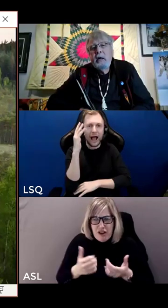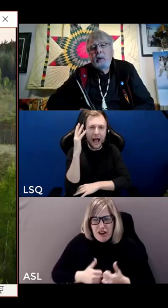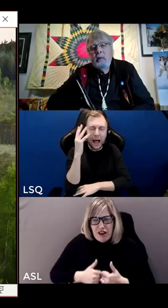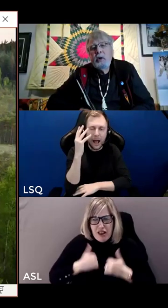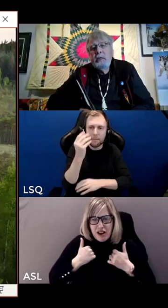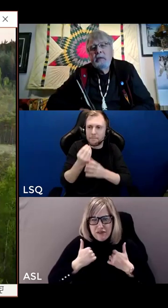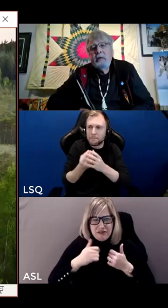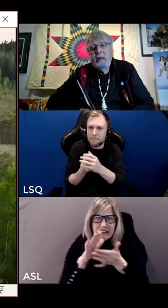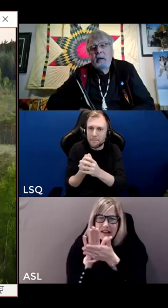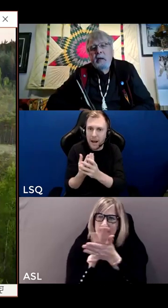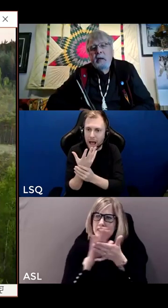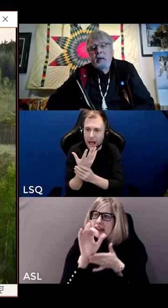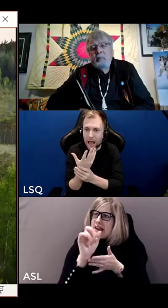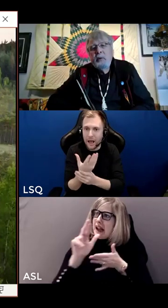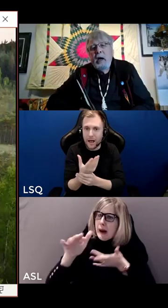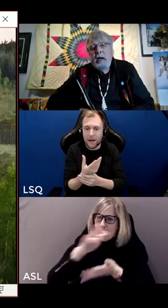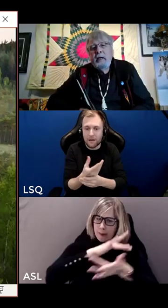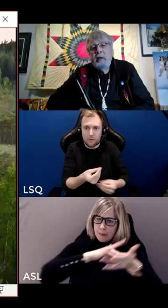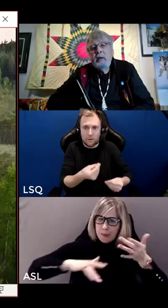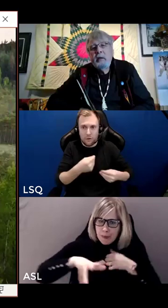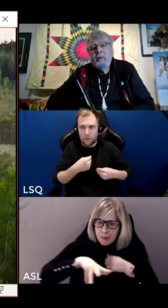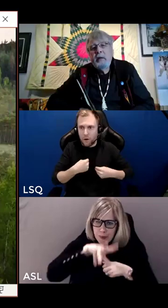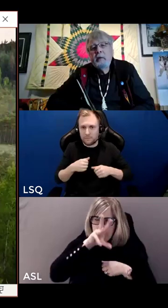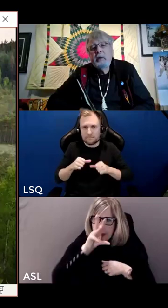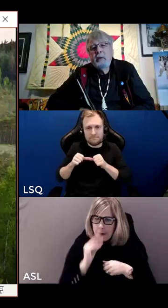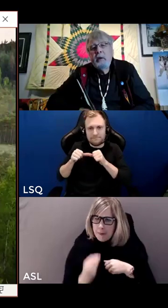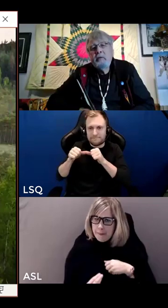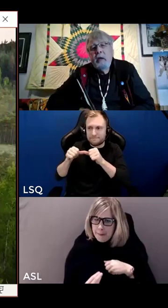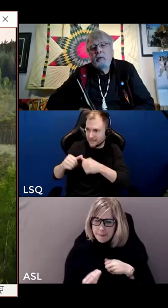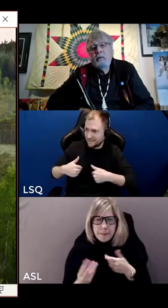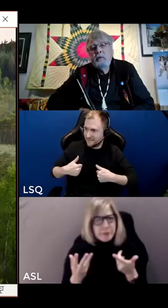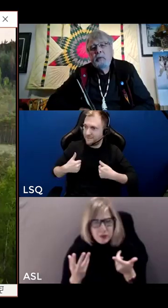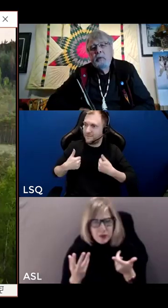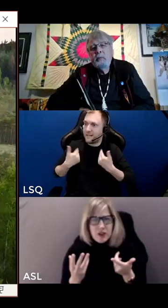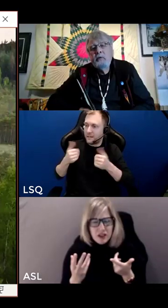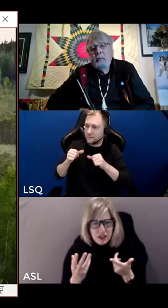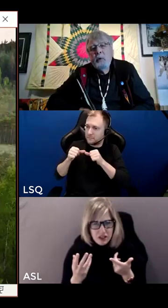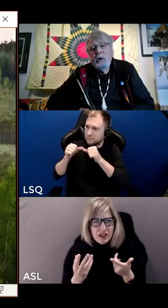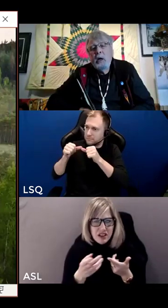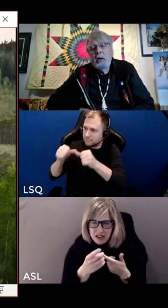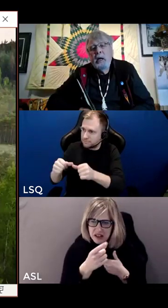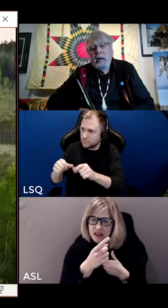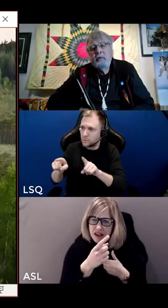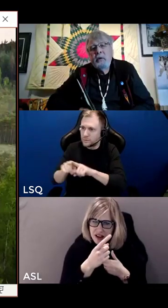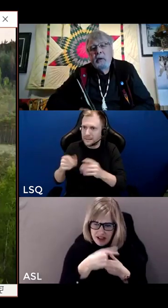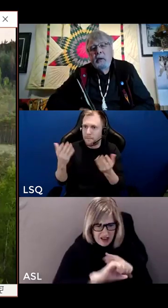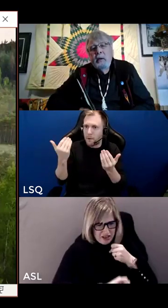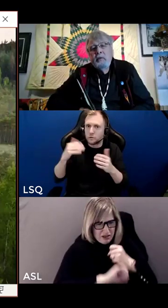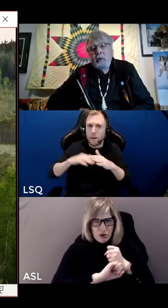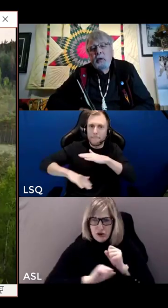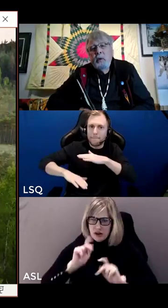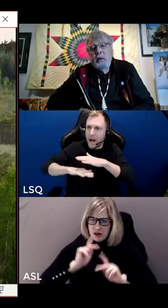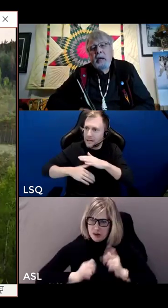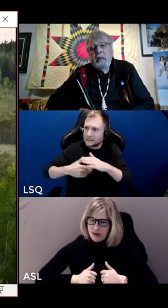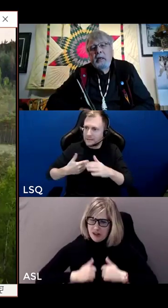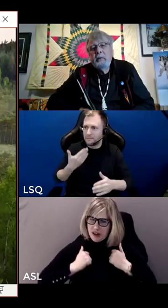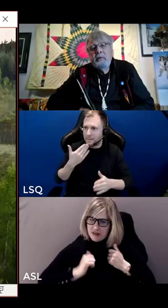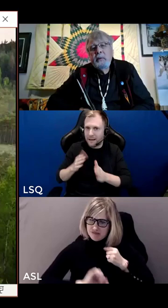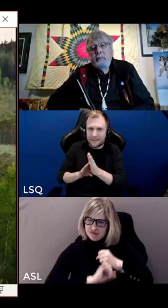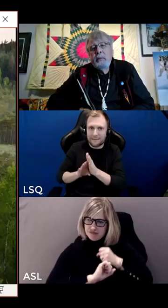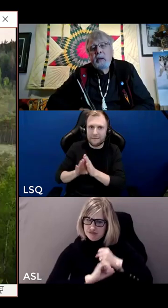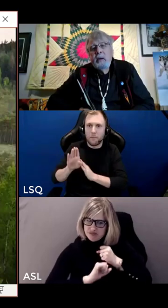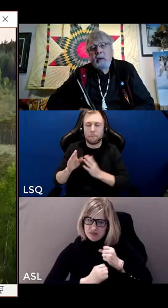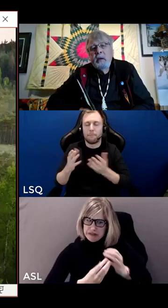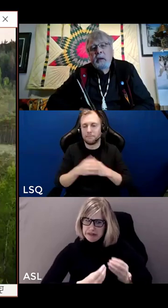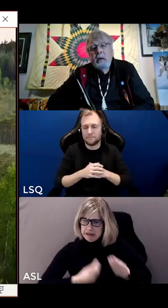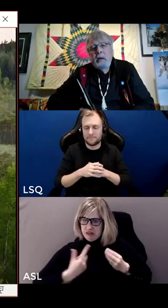cleanse the air we breathe and provide of their cells to support our lives so that we might live.